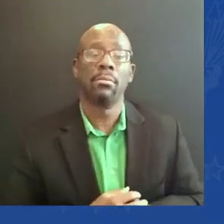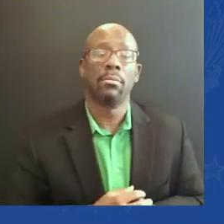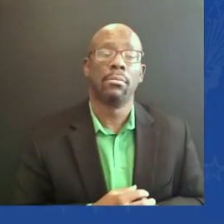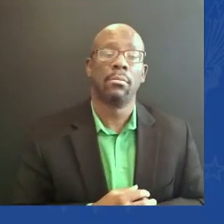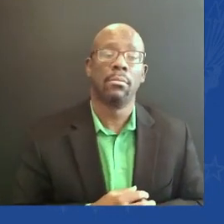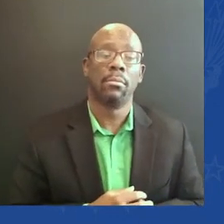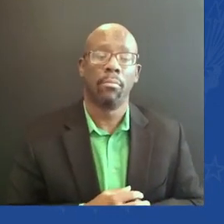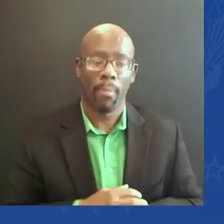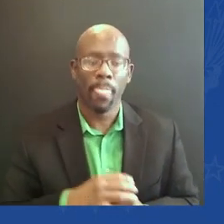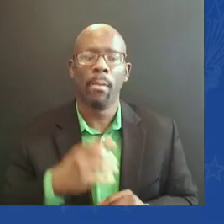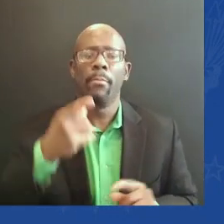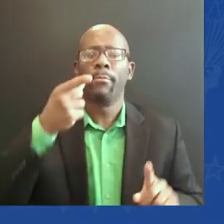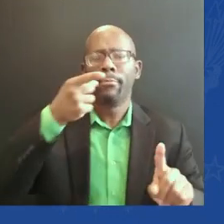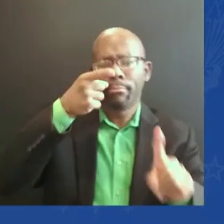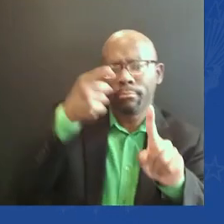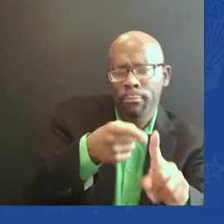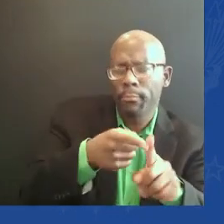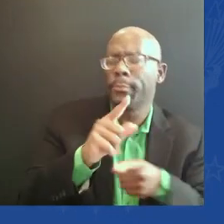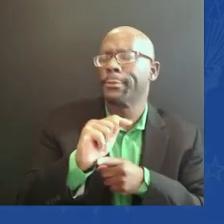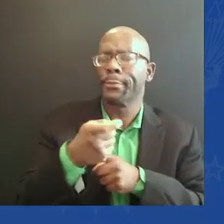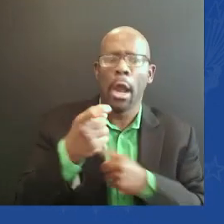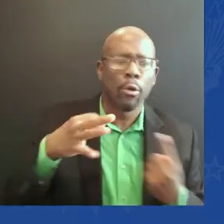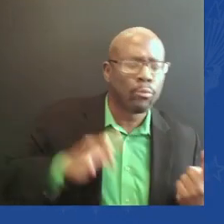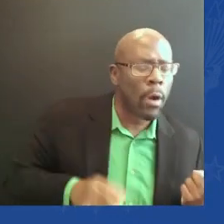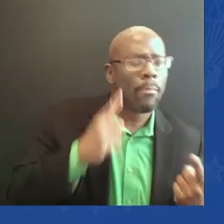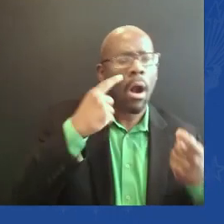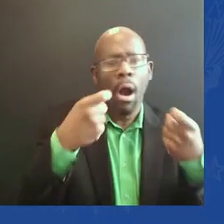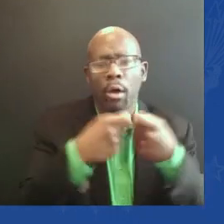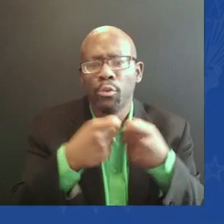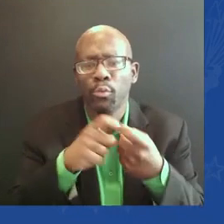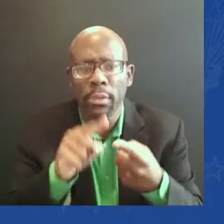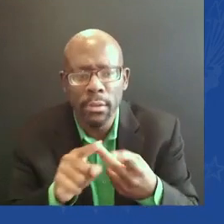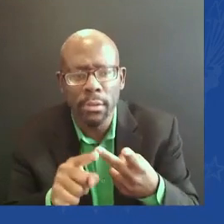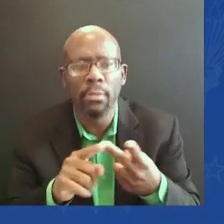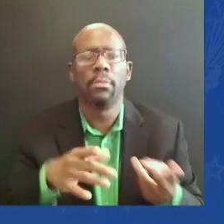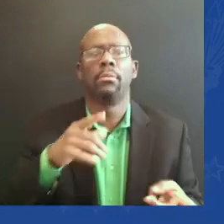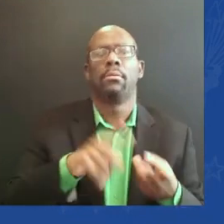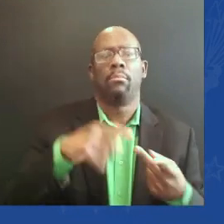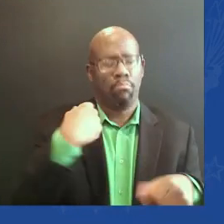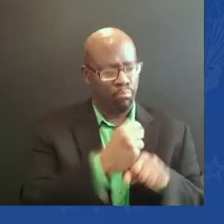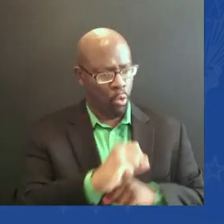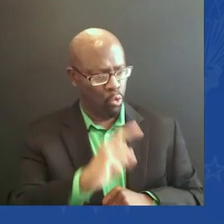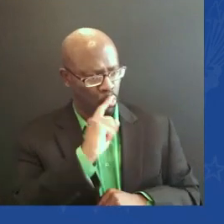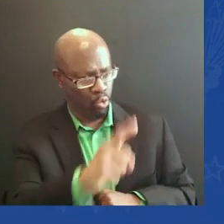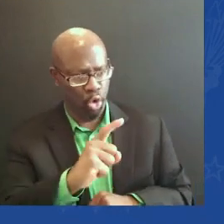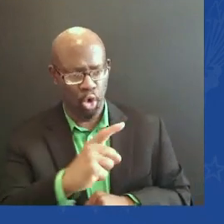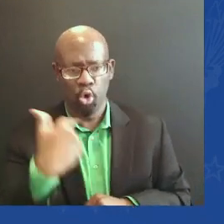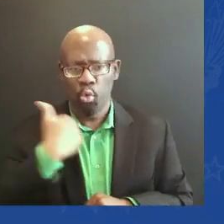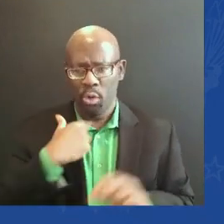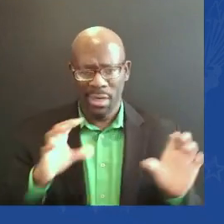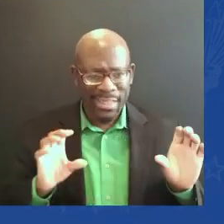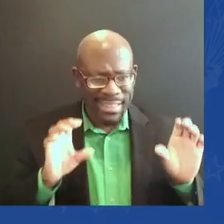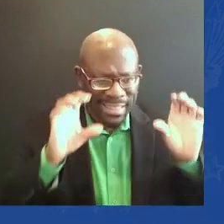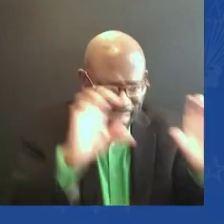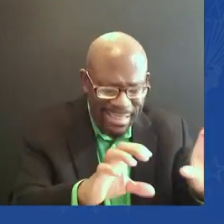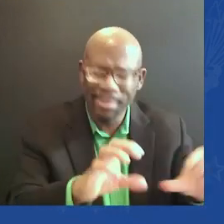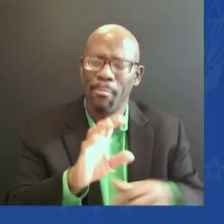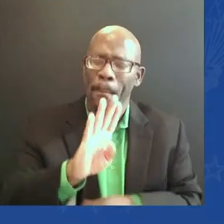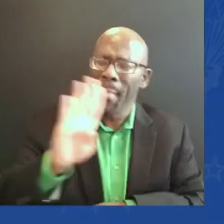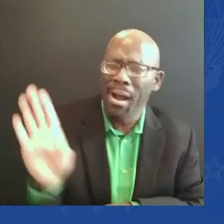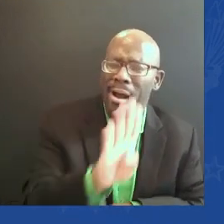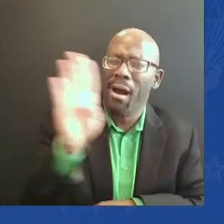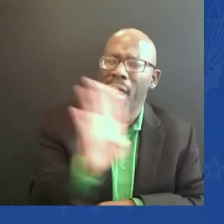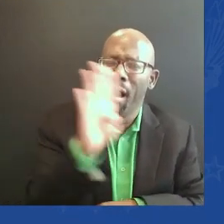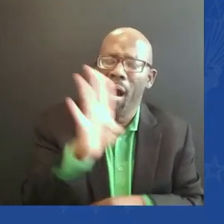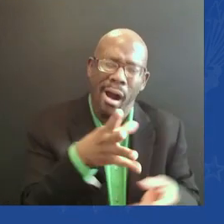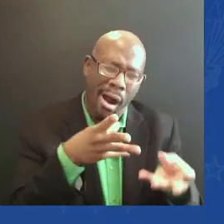we are able to invest literally billions of dollars in everything from highways, roads,